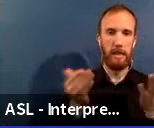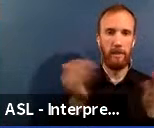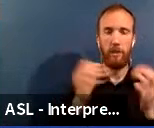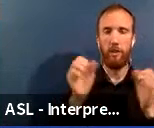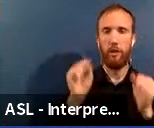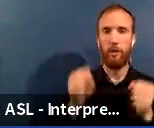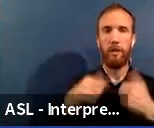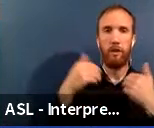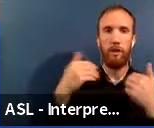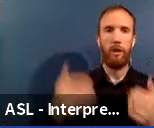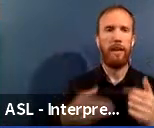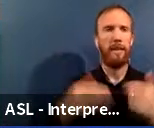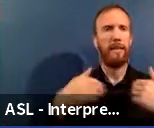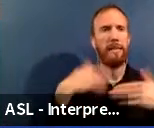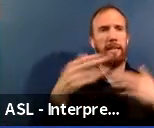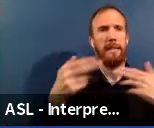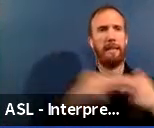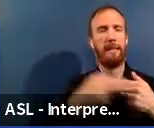please.